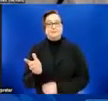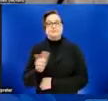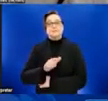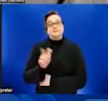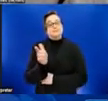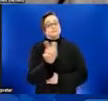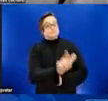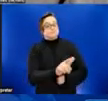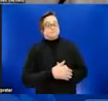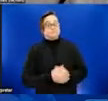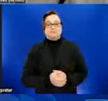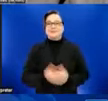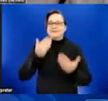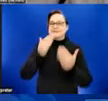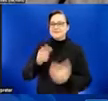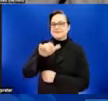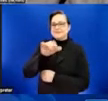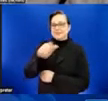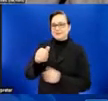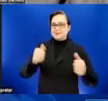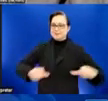Thank you, Lisa. Next slide, please.